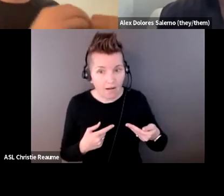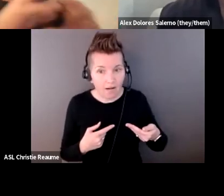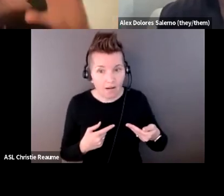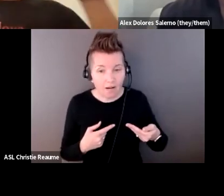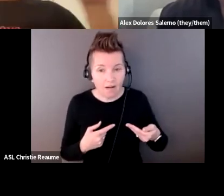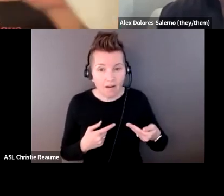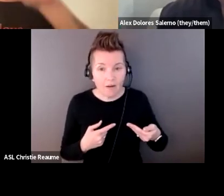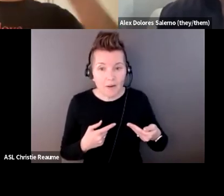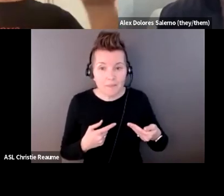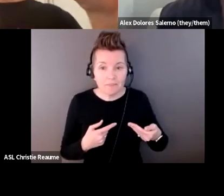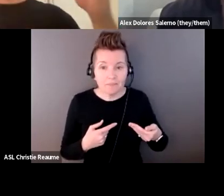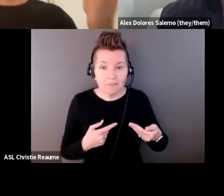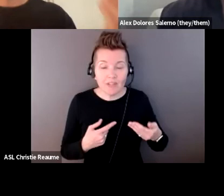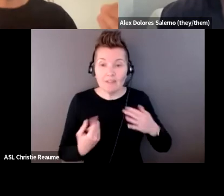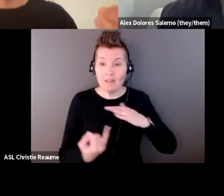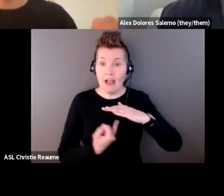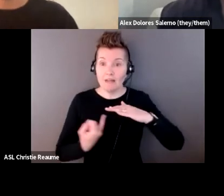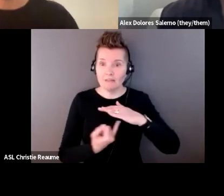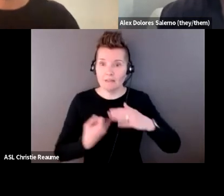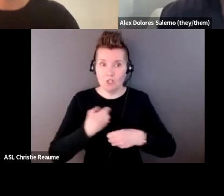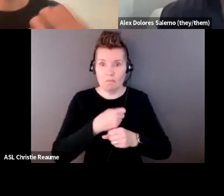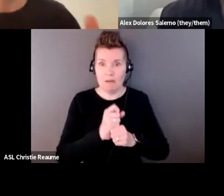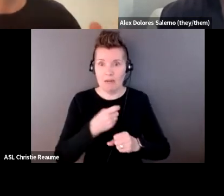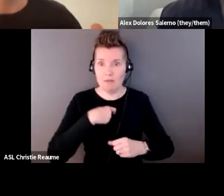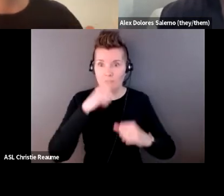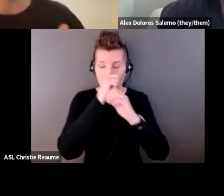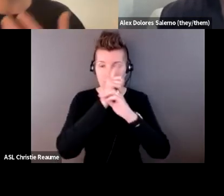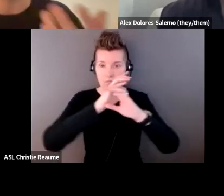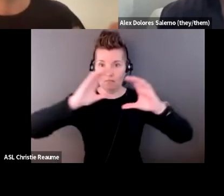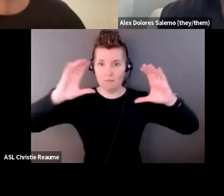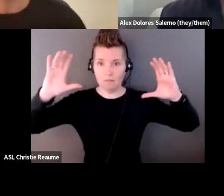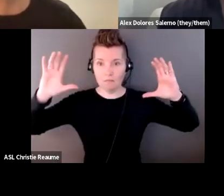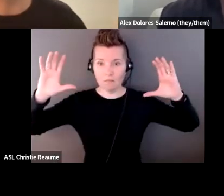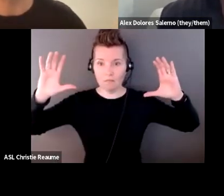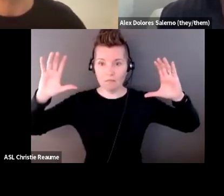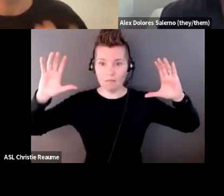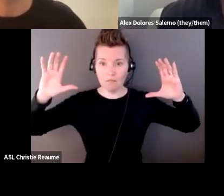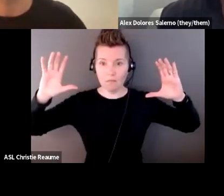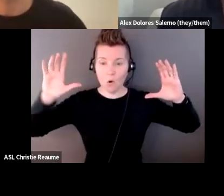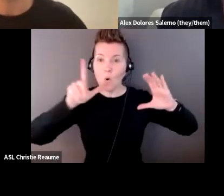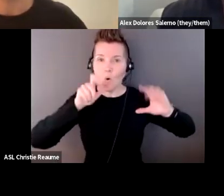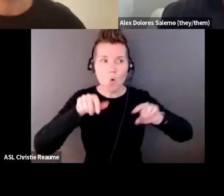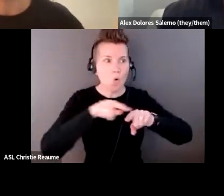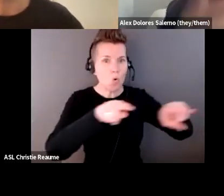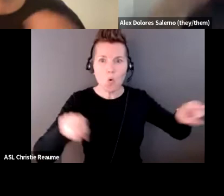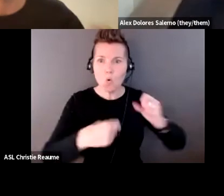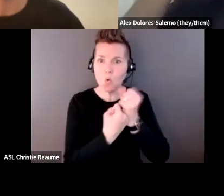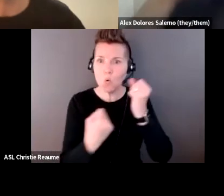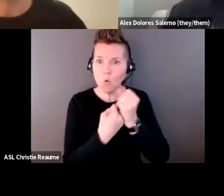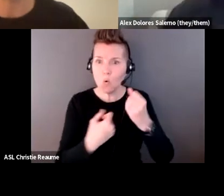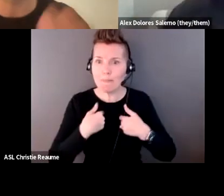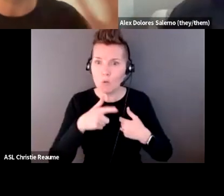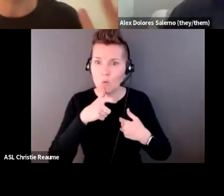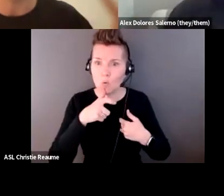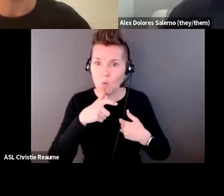me also really like zoom out into like who I was supported by and how. And so that does